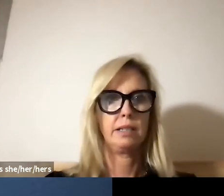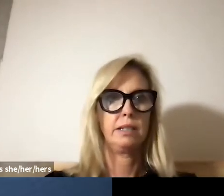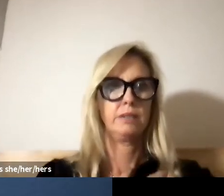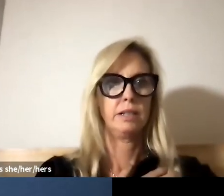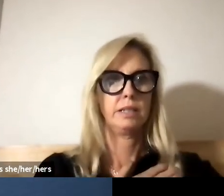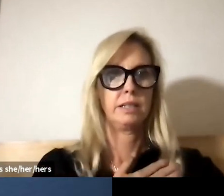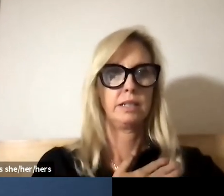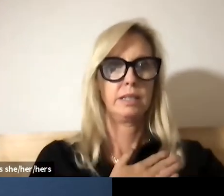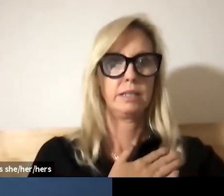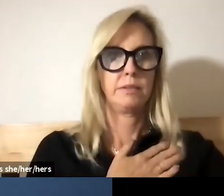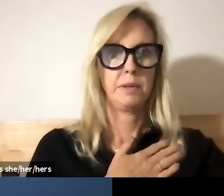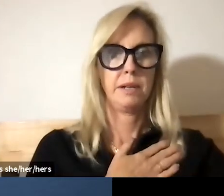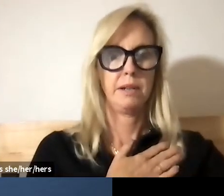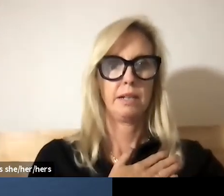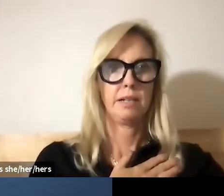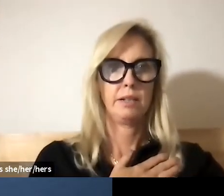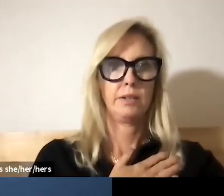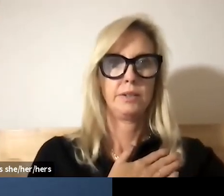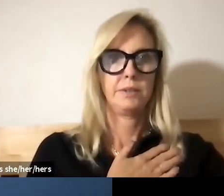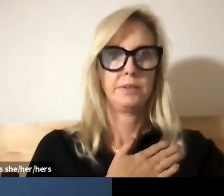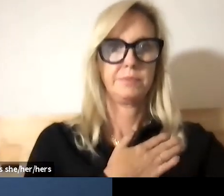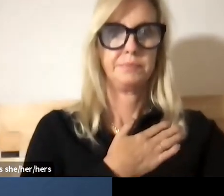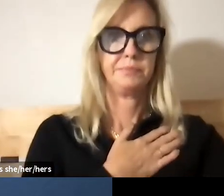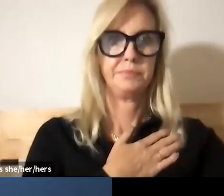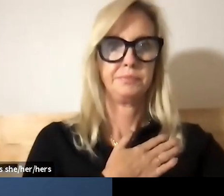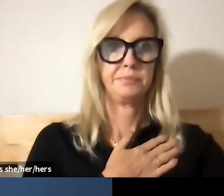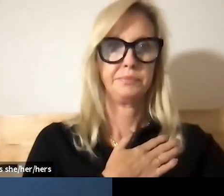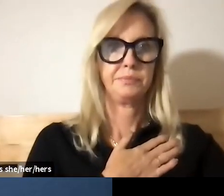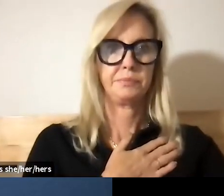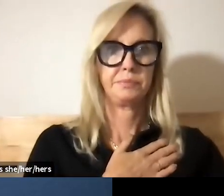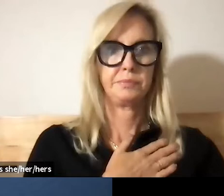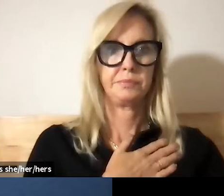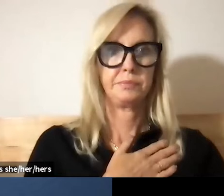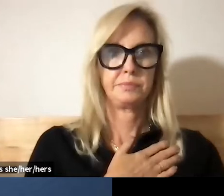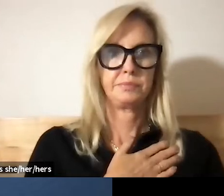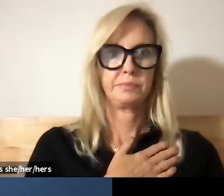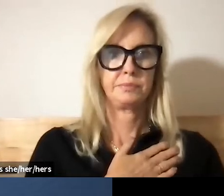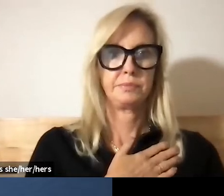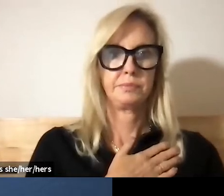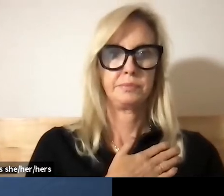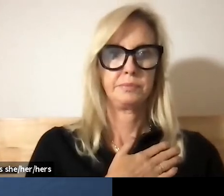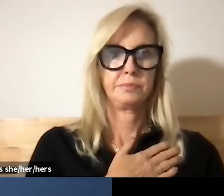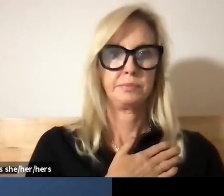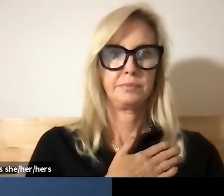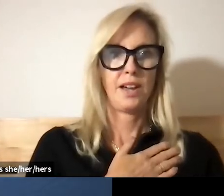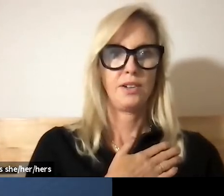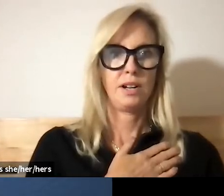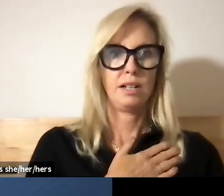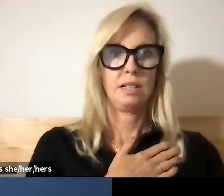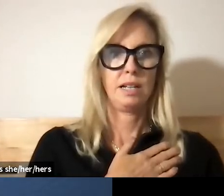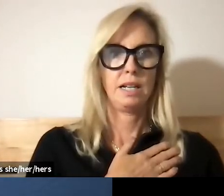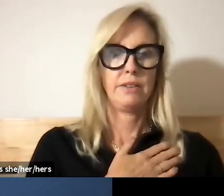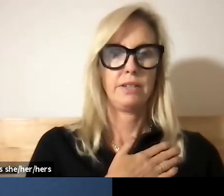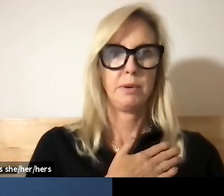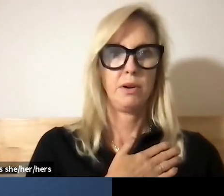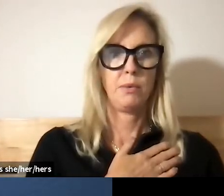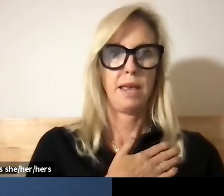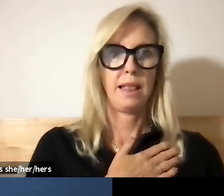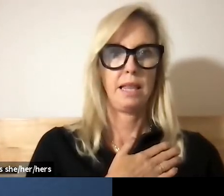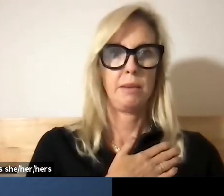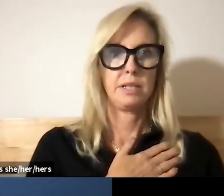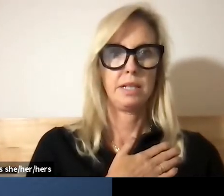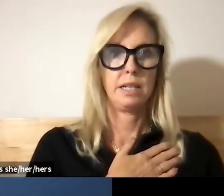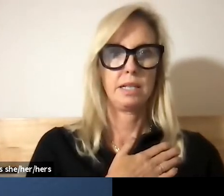states of america and to the republic for which it stands one nation under god indivisible